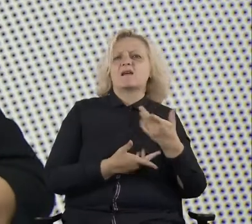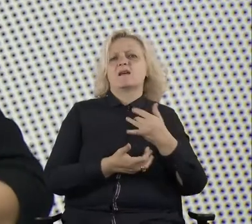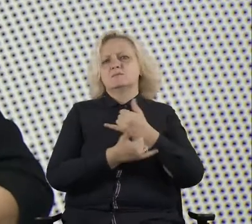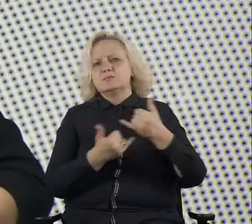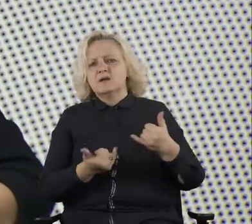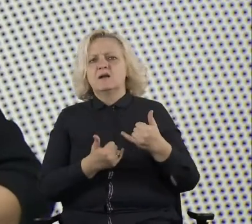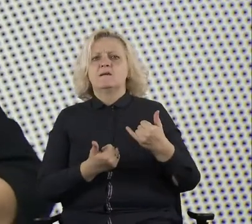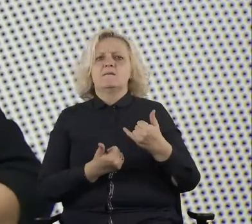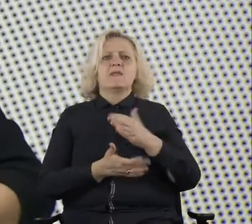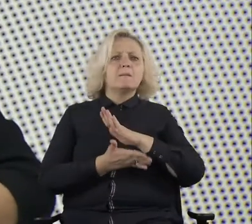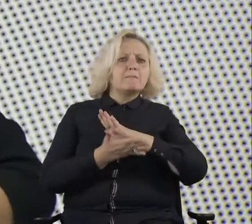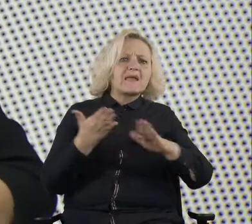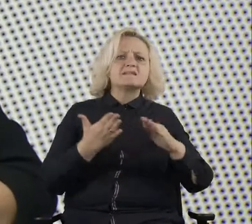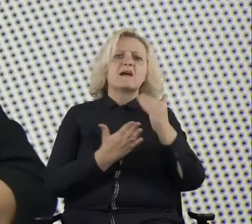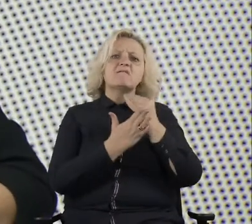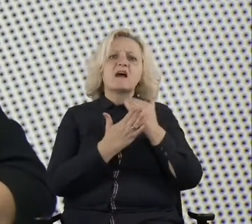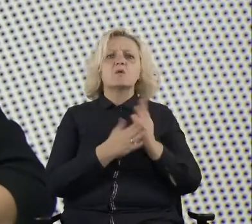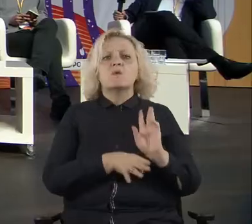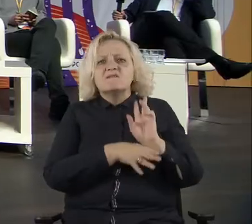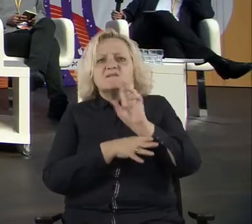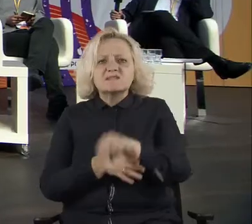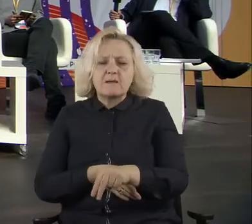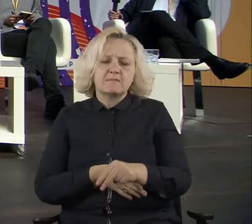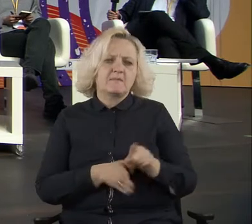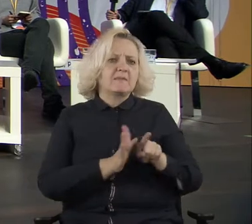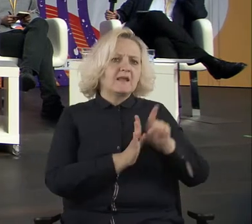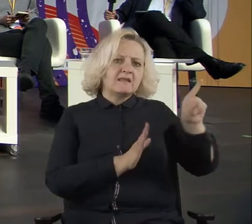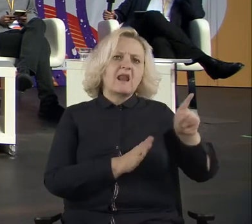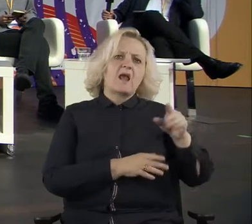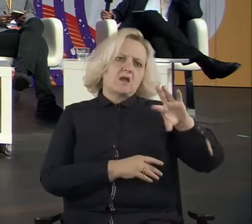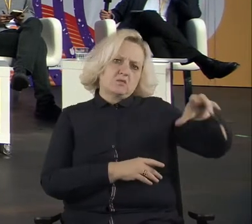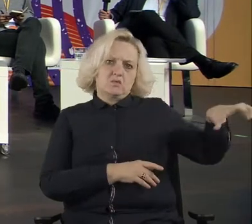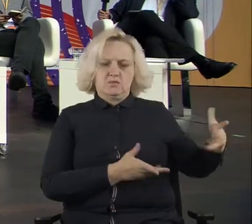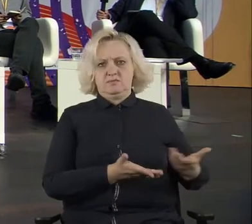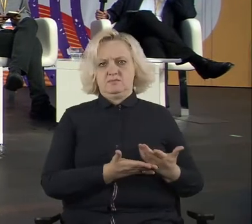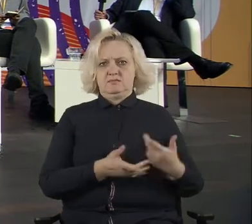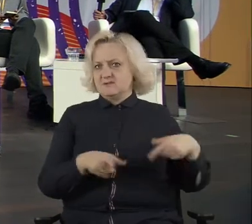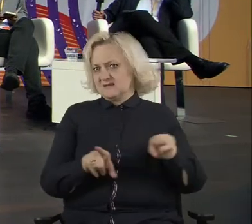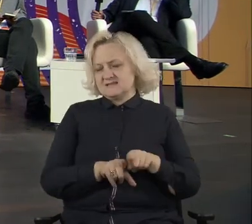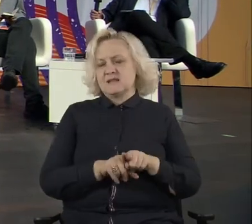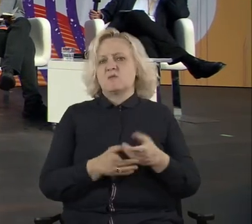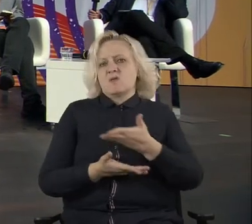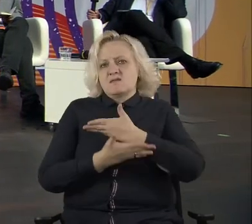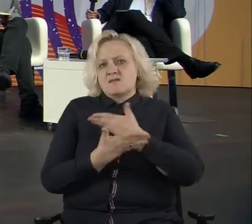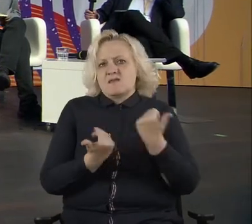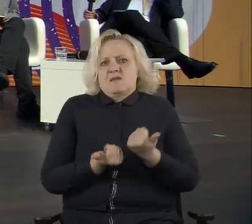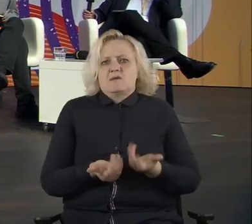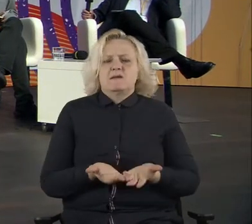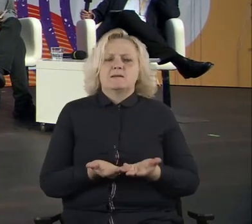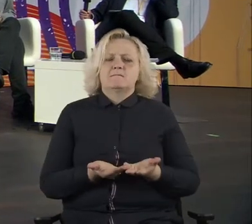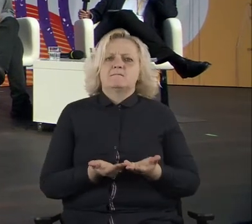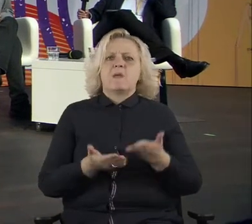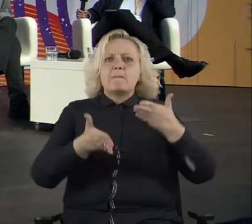uh, win the public tender. Uh, uh, formalities and, uh, only skills and ideas matter.